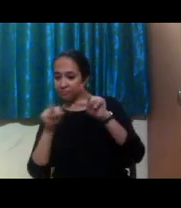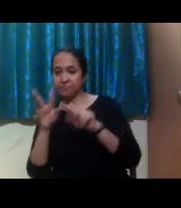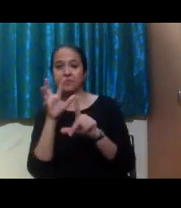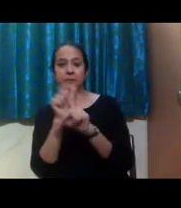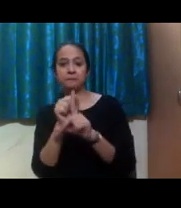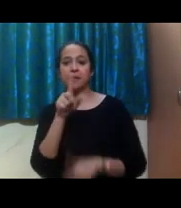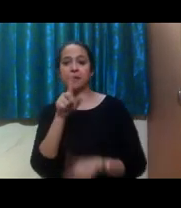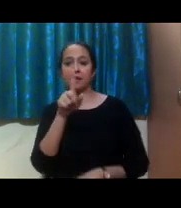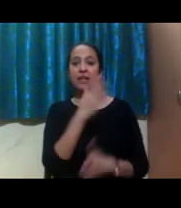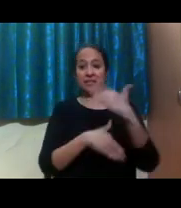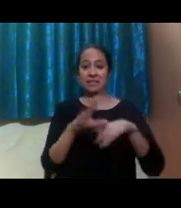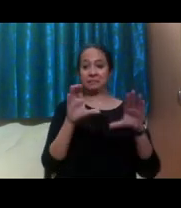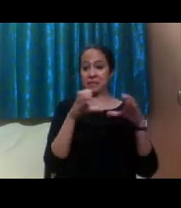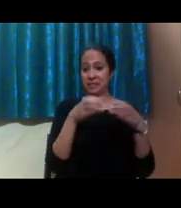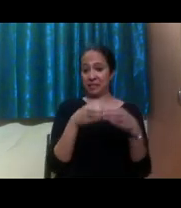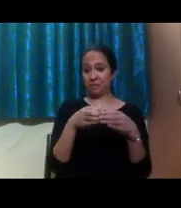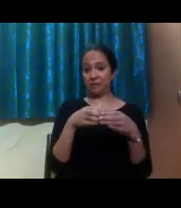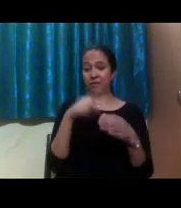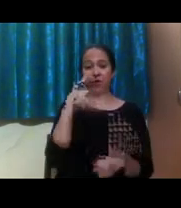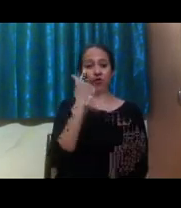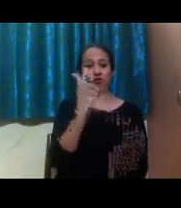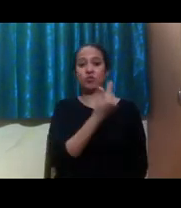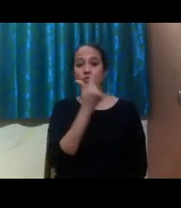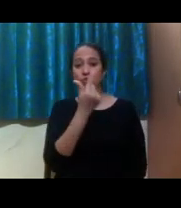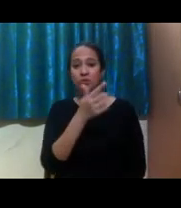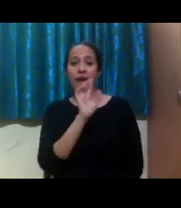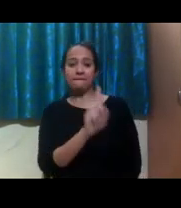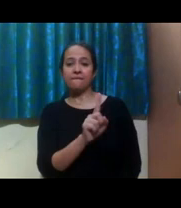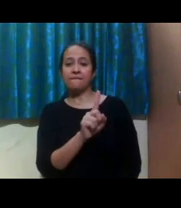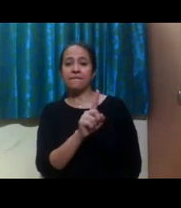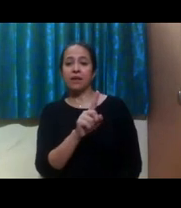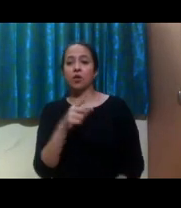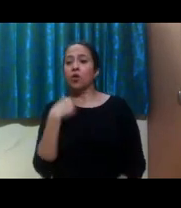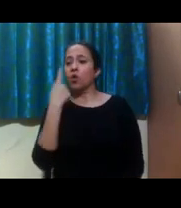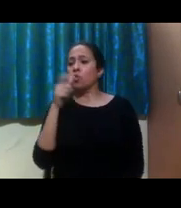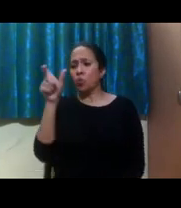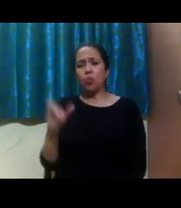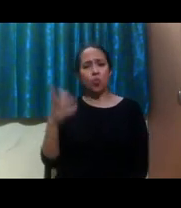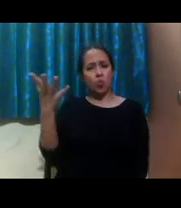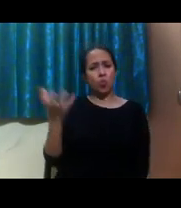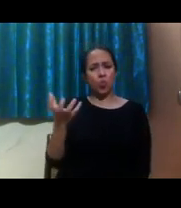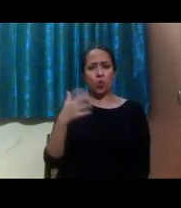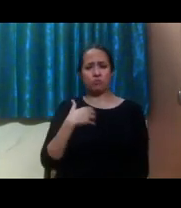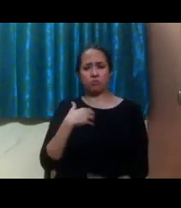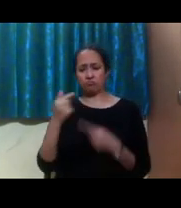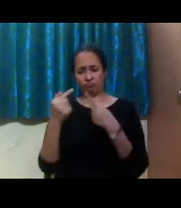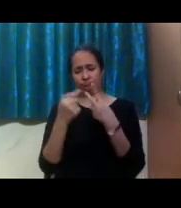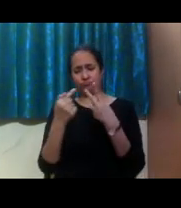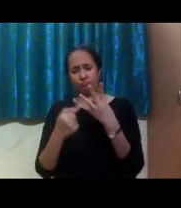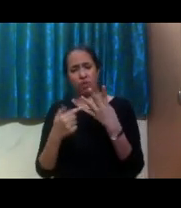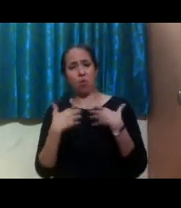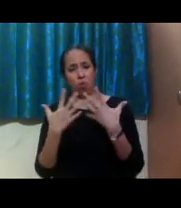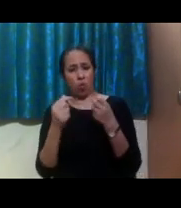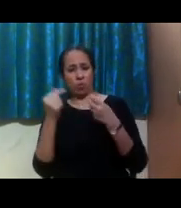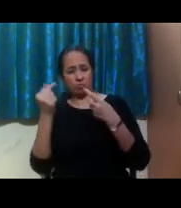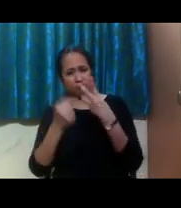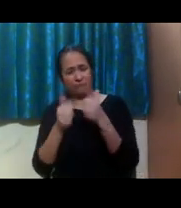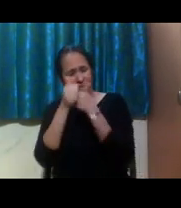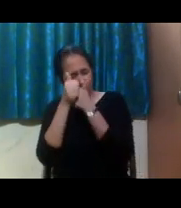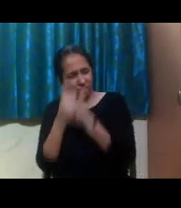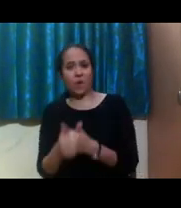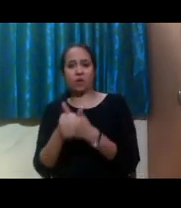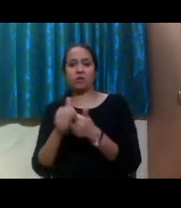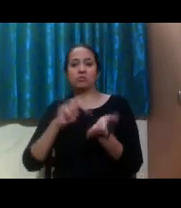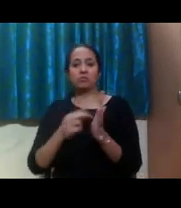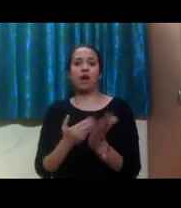one that was a endowment donation by someone who, um, was really specific and passionate to folks who, um,